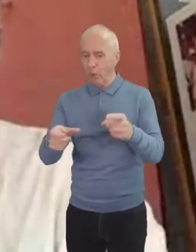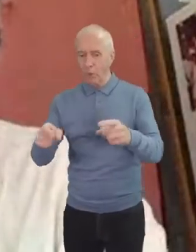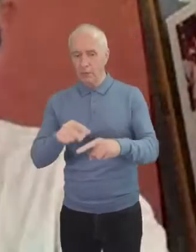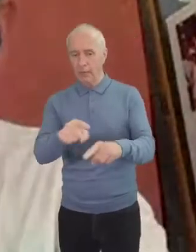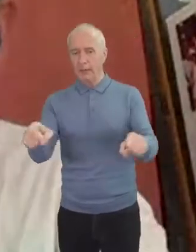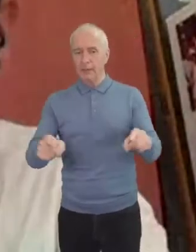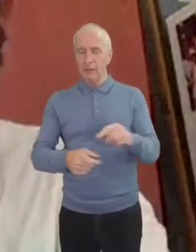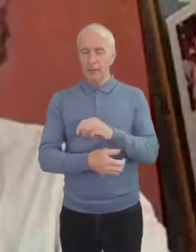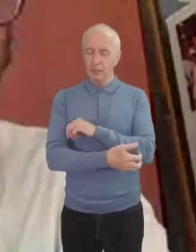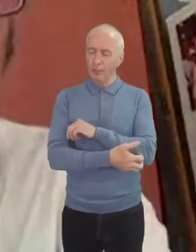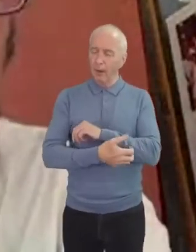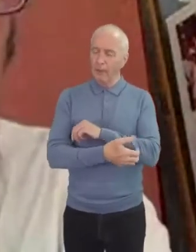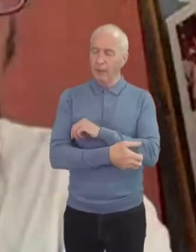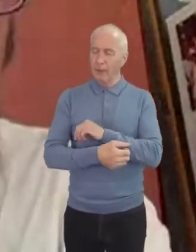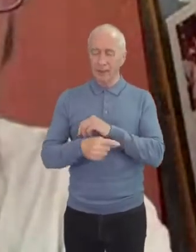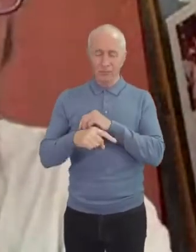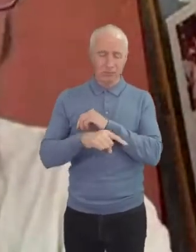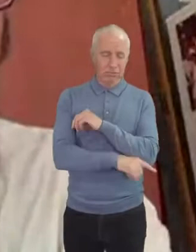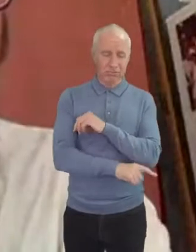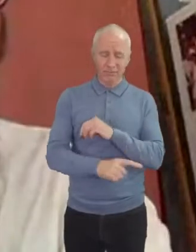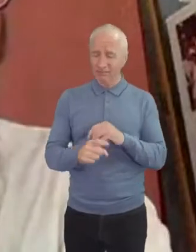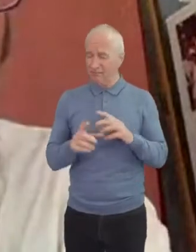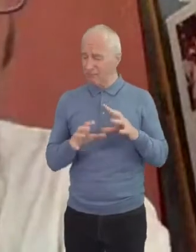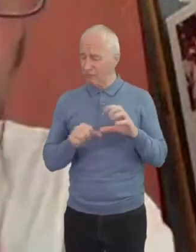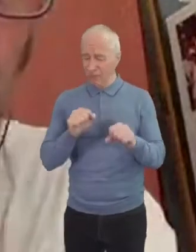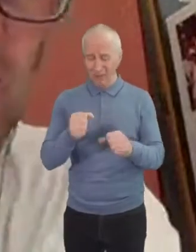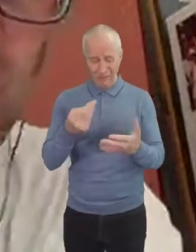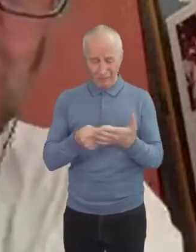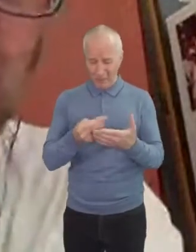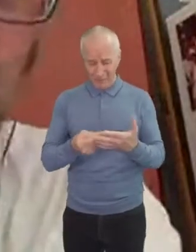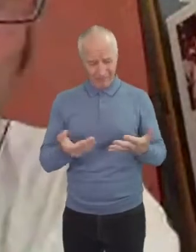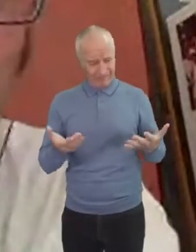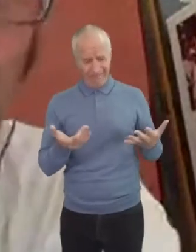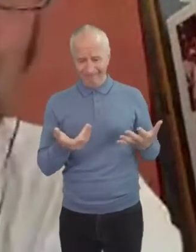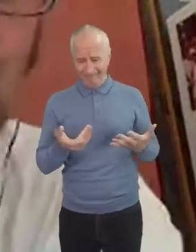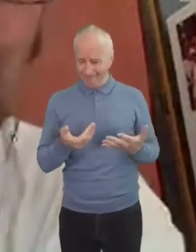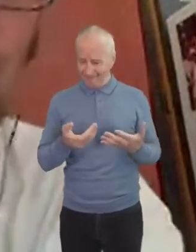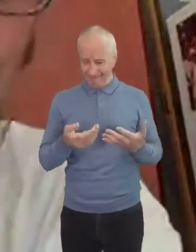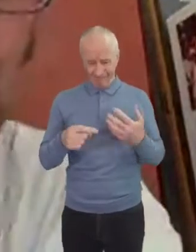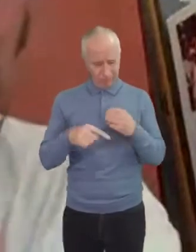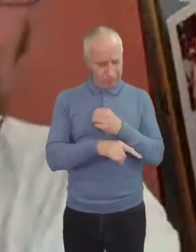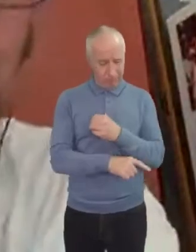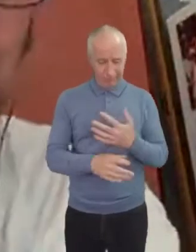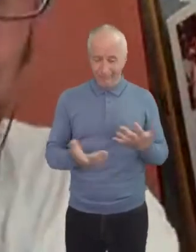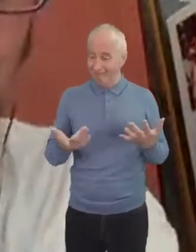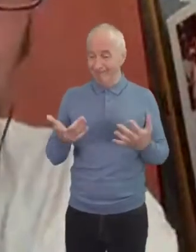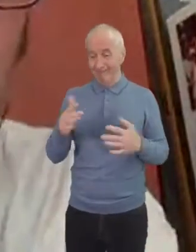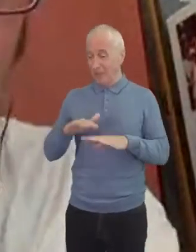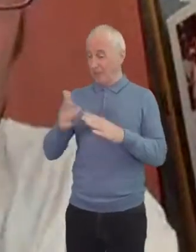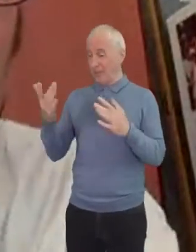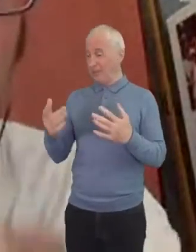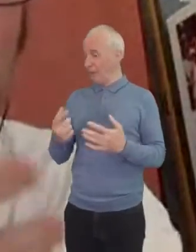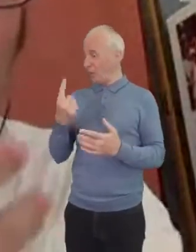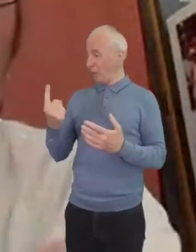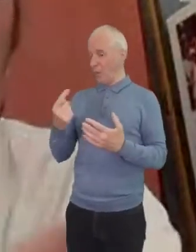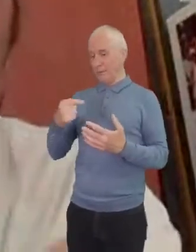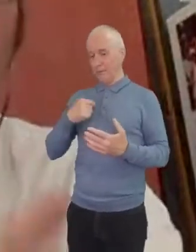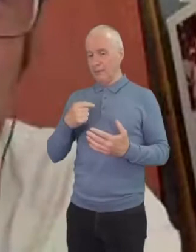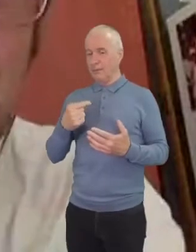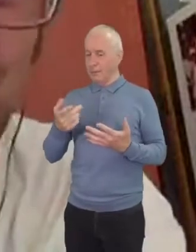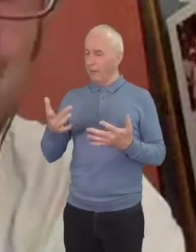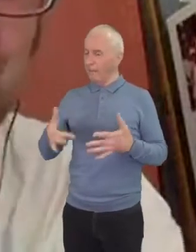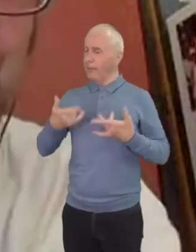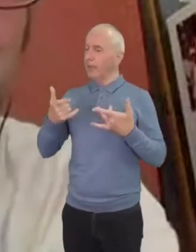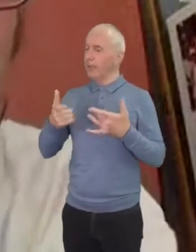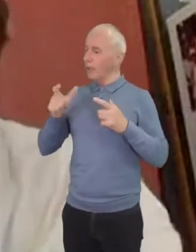are um struggling to make it financially i think we got to recognize that no matter who we are we're most comfortable around people who